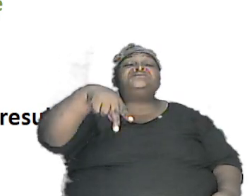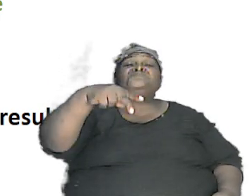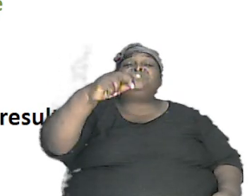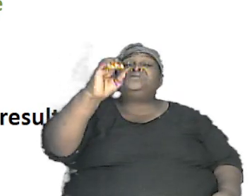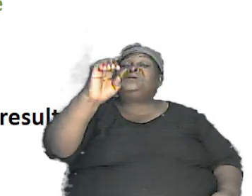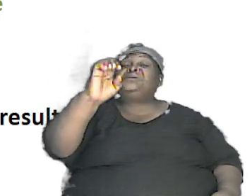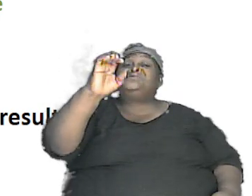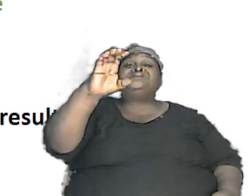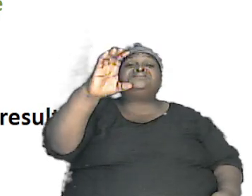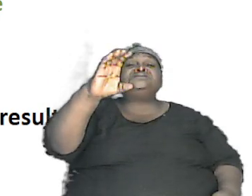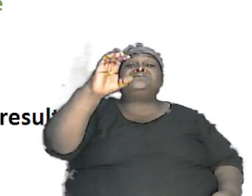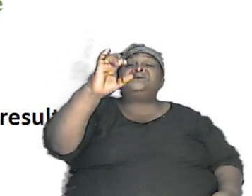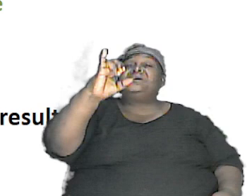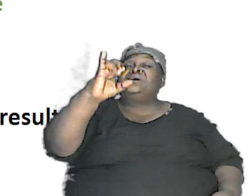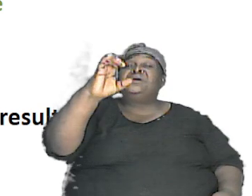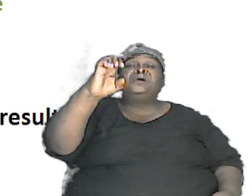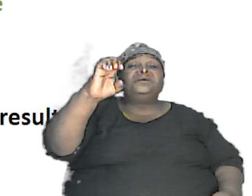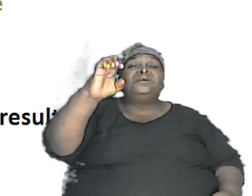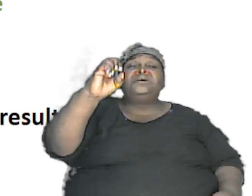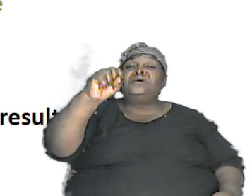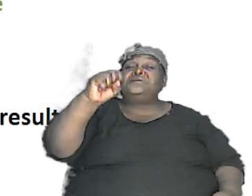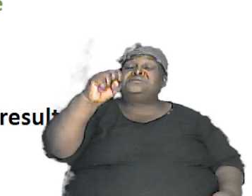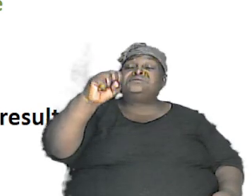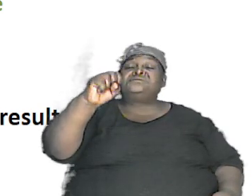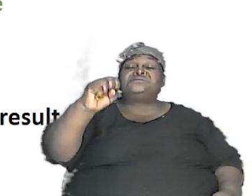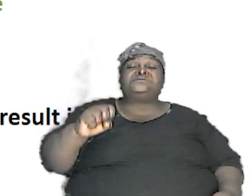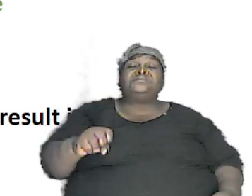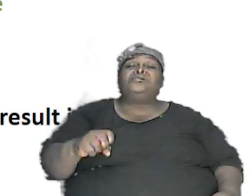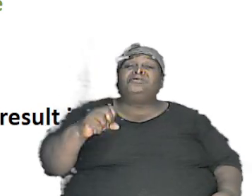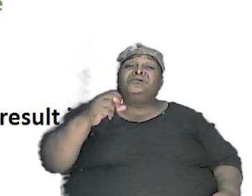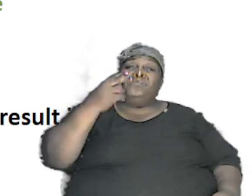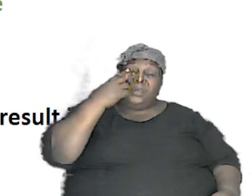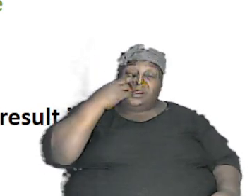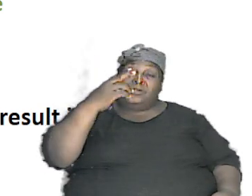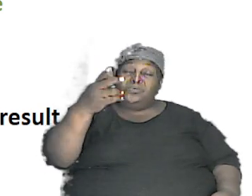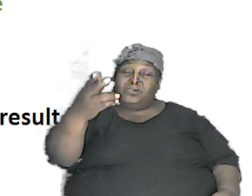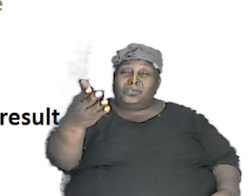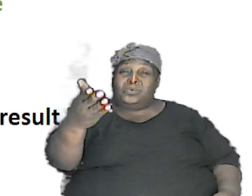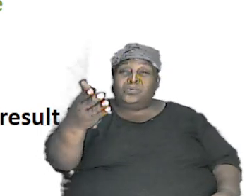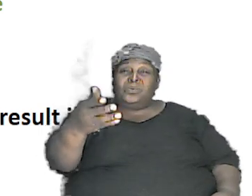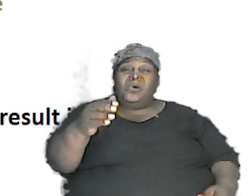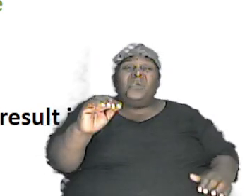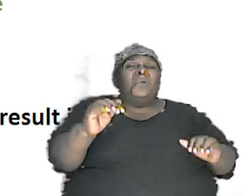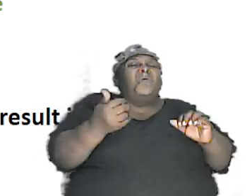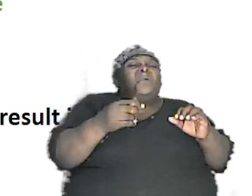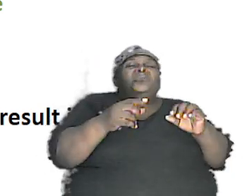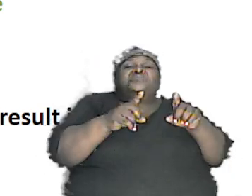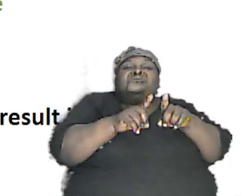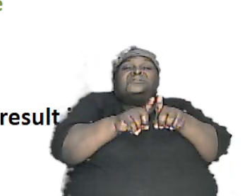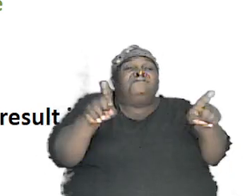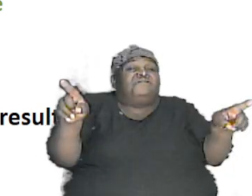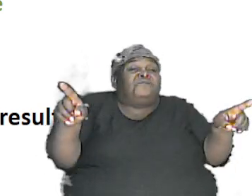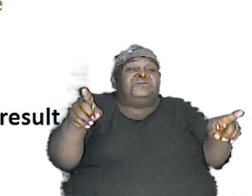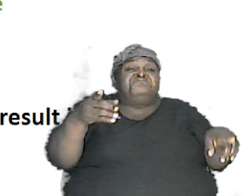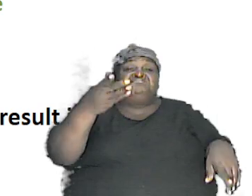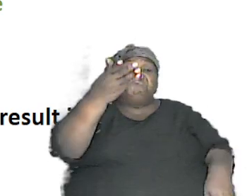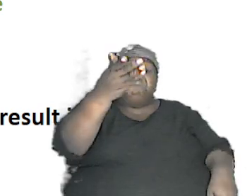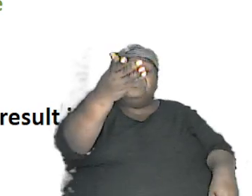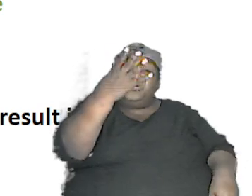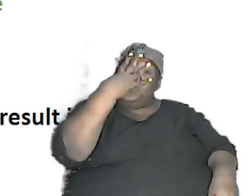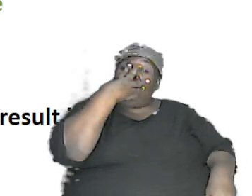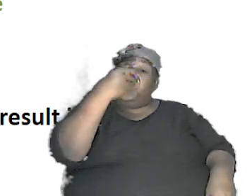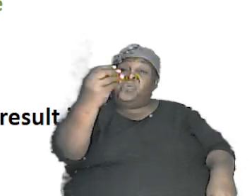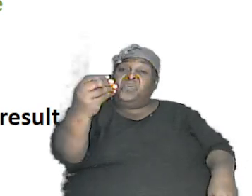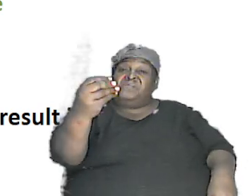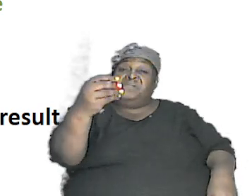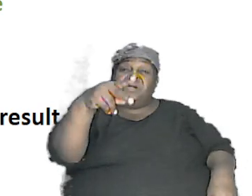brothers and sisters yet look how very different they look how can that